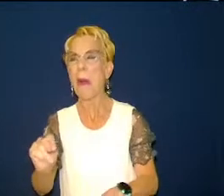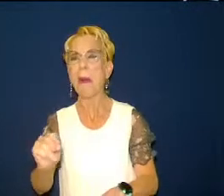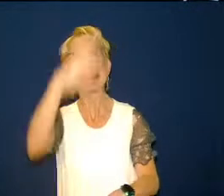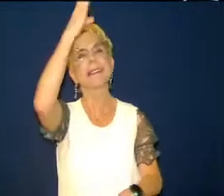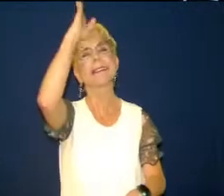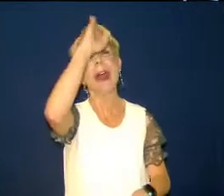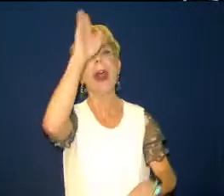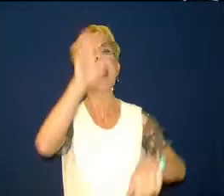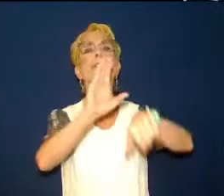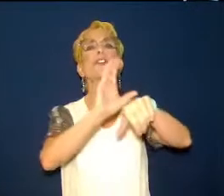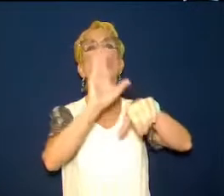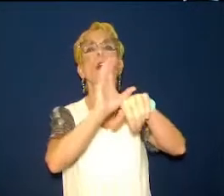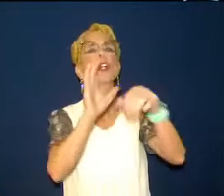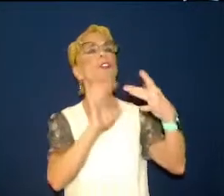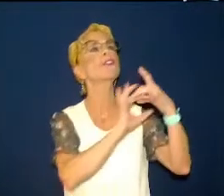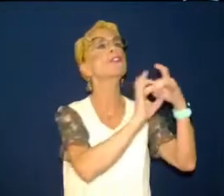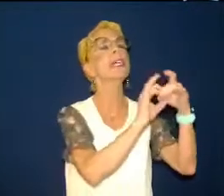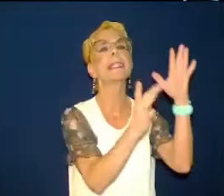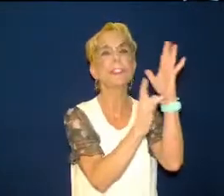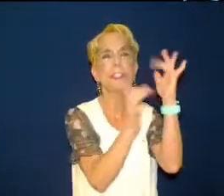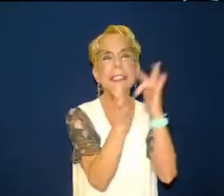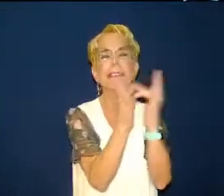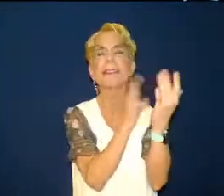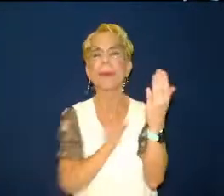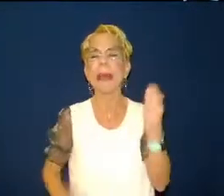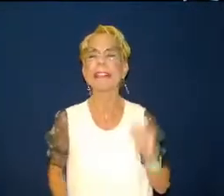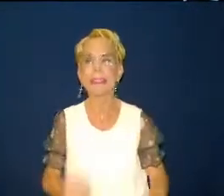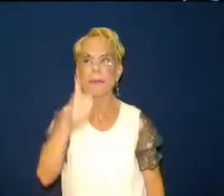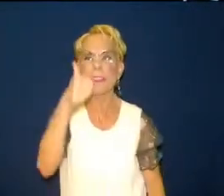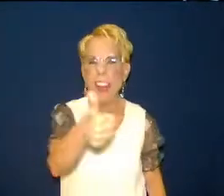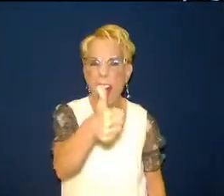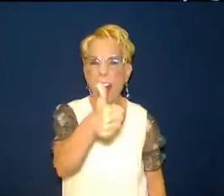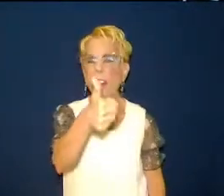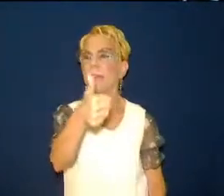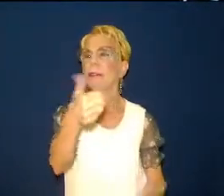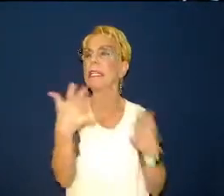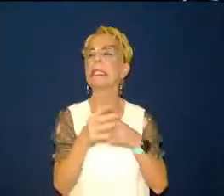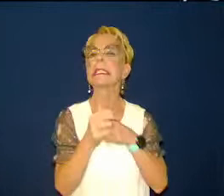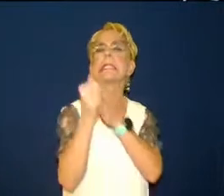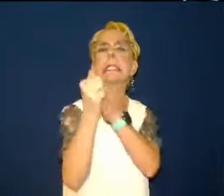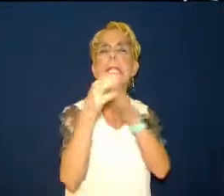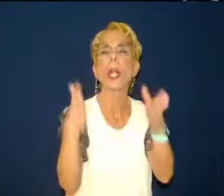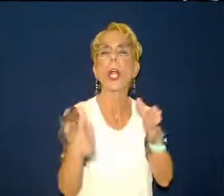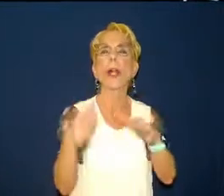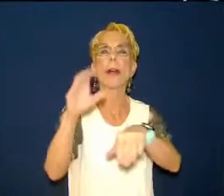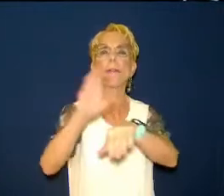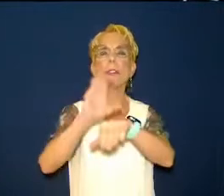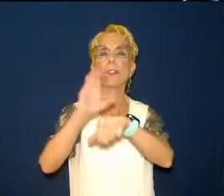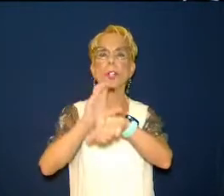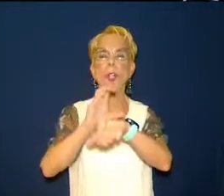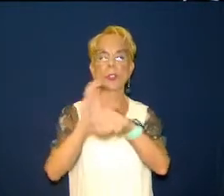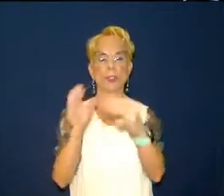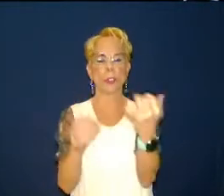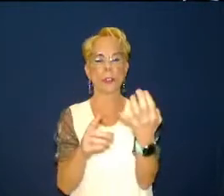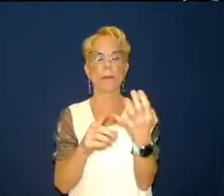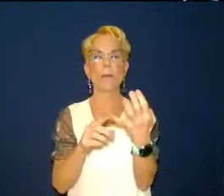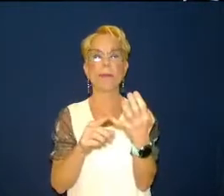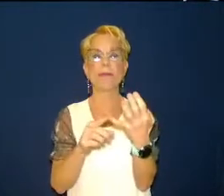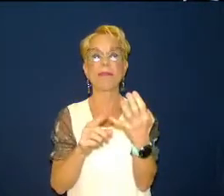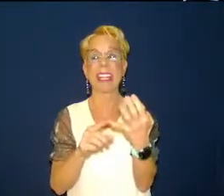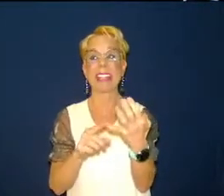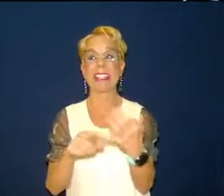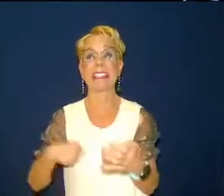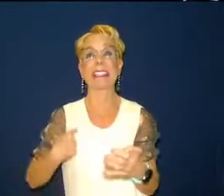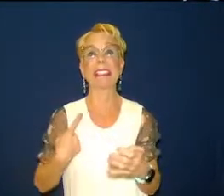and and and then uh we also start falling in love with the systems of the church rather than the